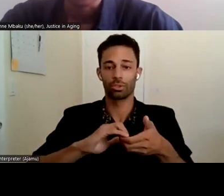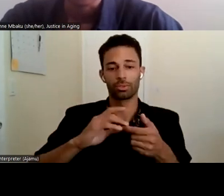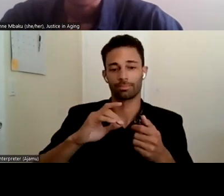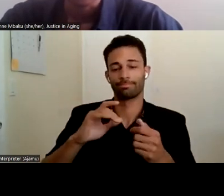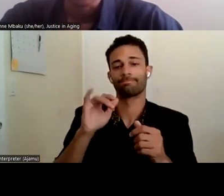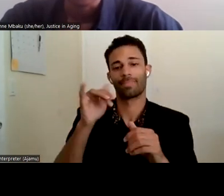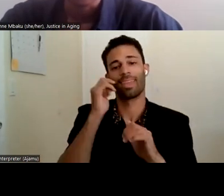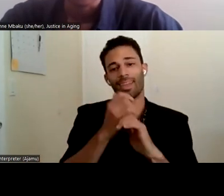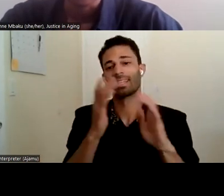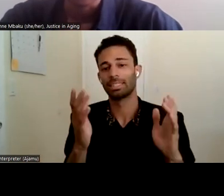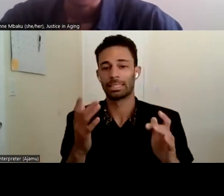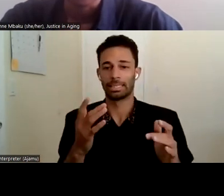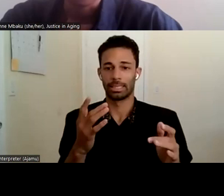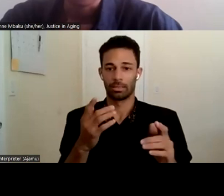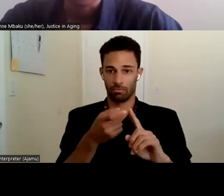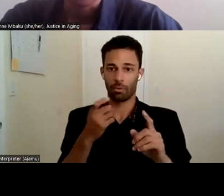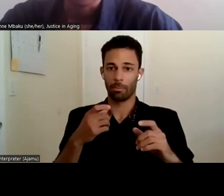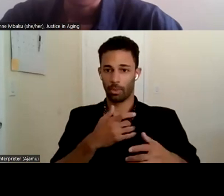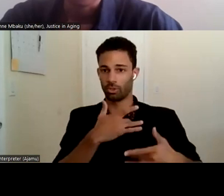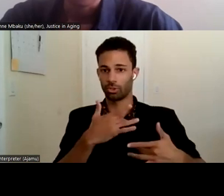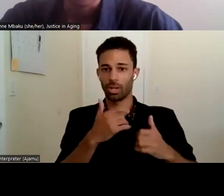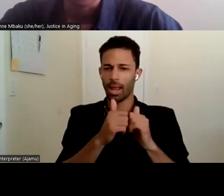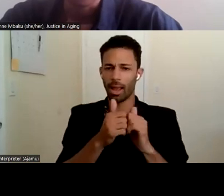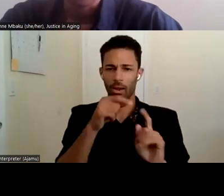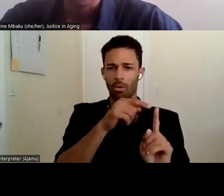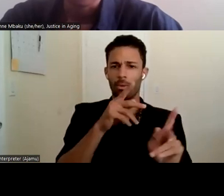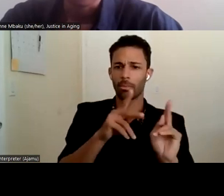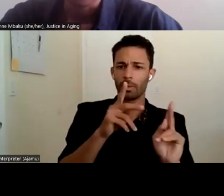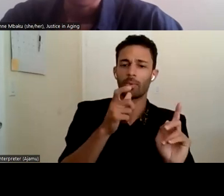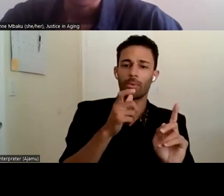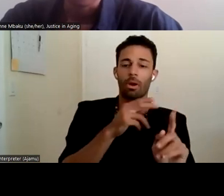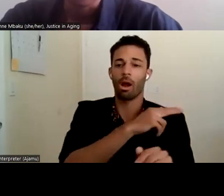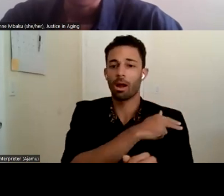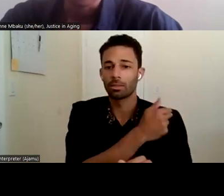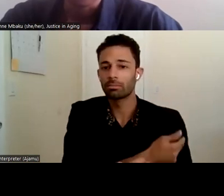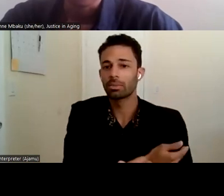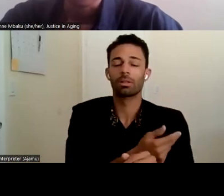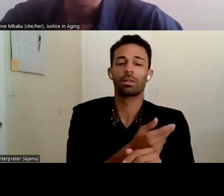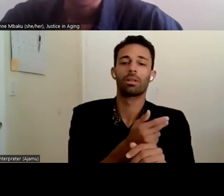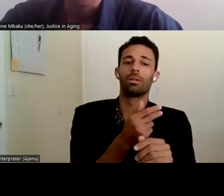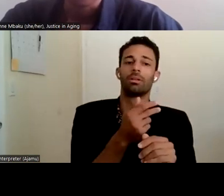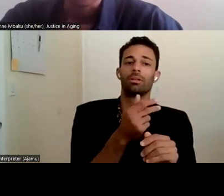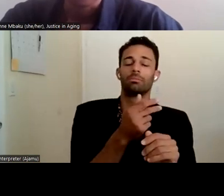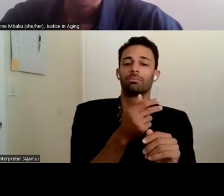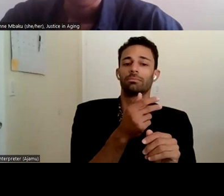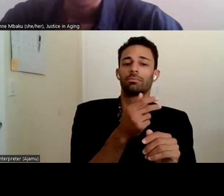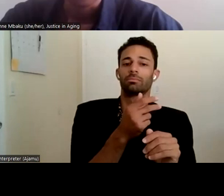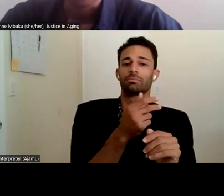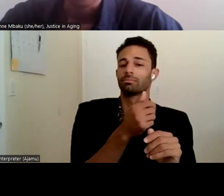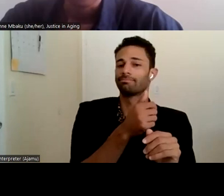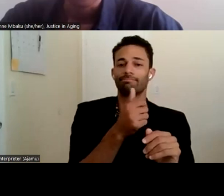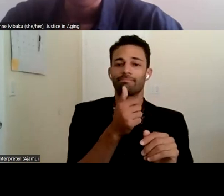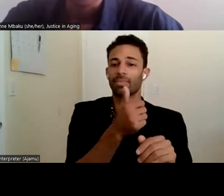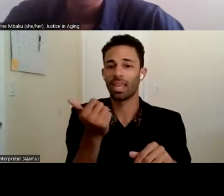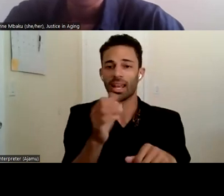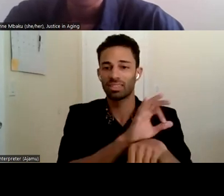concern. How do you get people from, you know, uh, uh, hospital or any kind of, uh, you know, facility